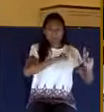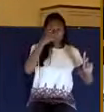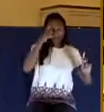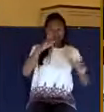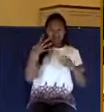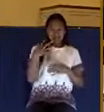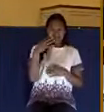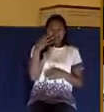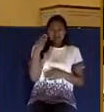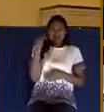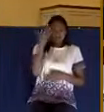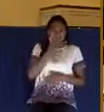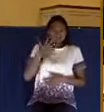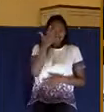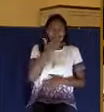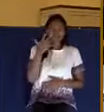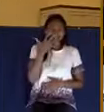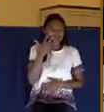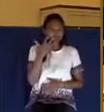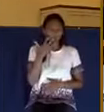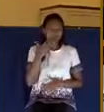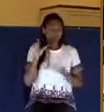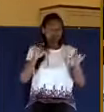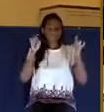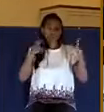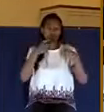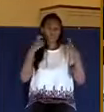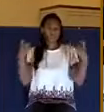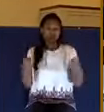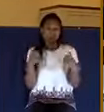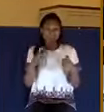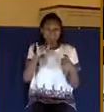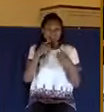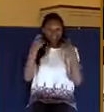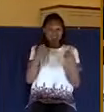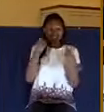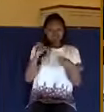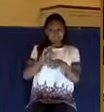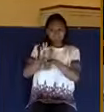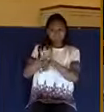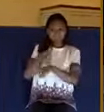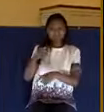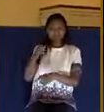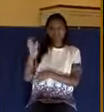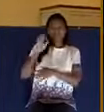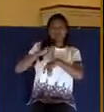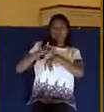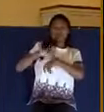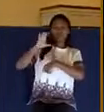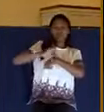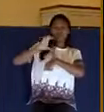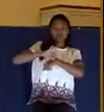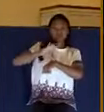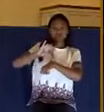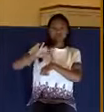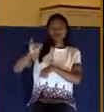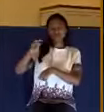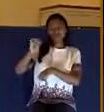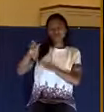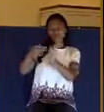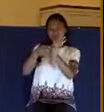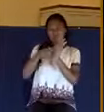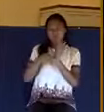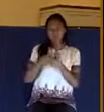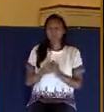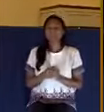factors is a terrible sin. And it's a sin that plagued the early church, as James is going to tell us. And